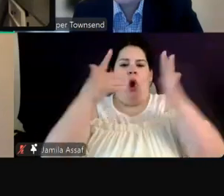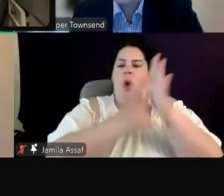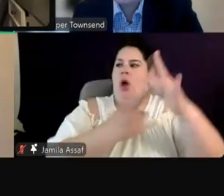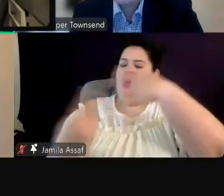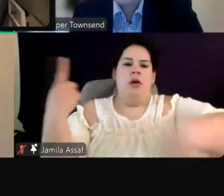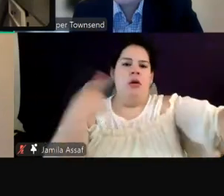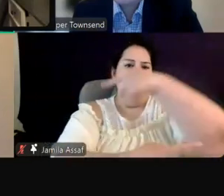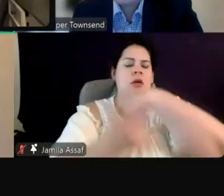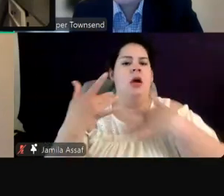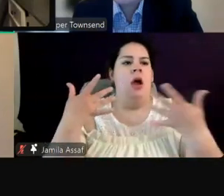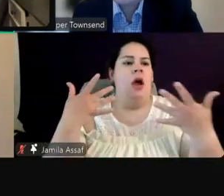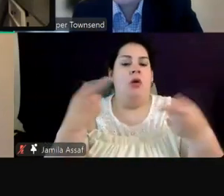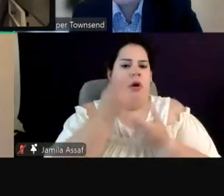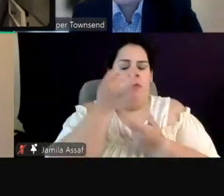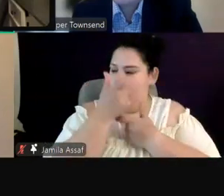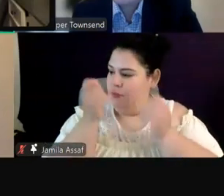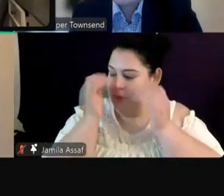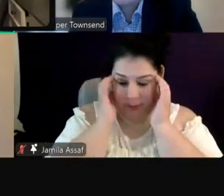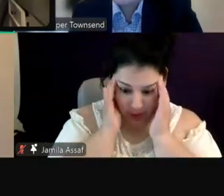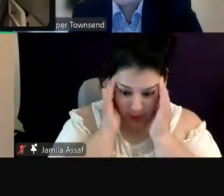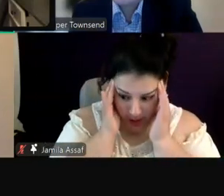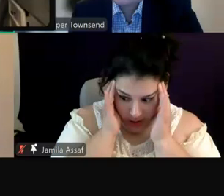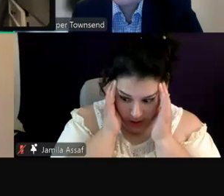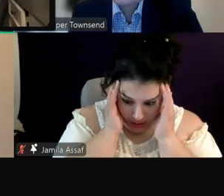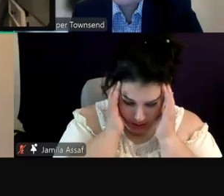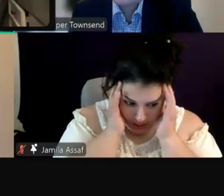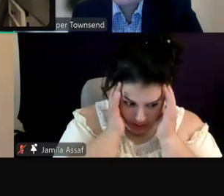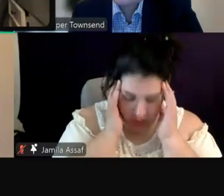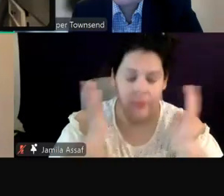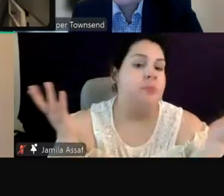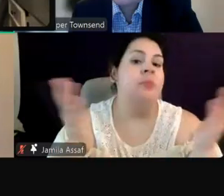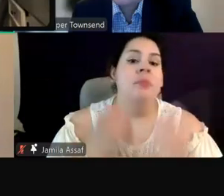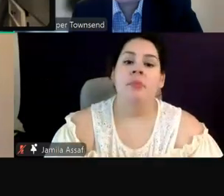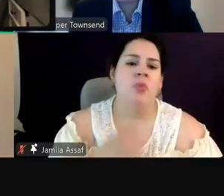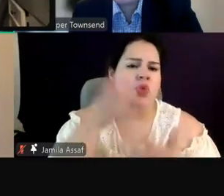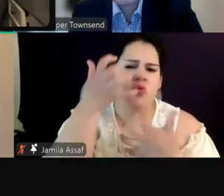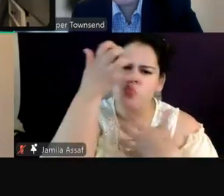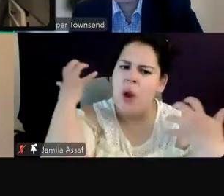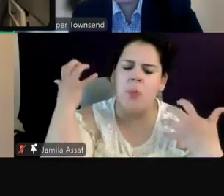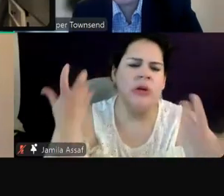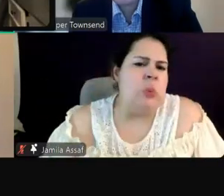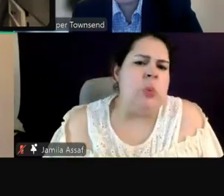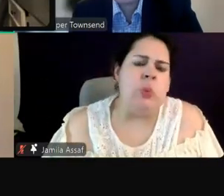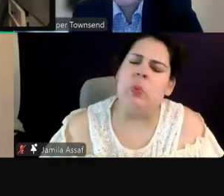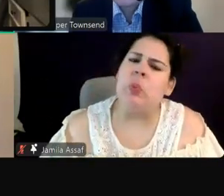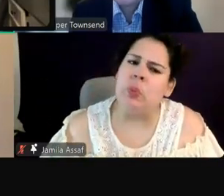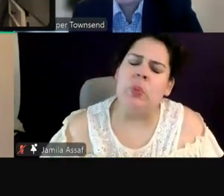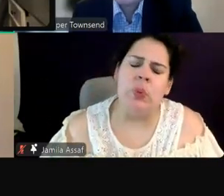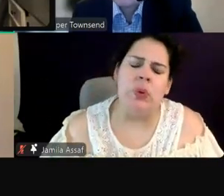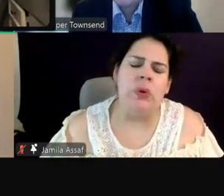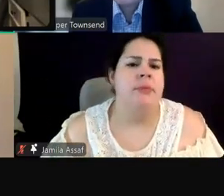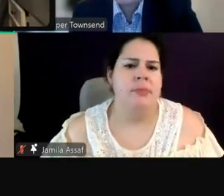POA at the same time. And it was just a big circus. It was quite difficult.